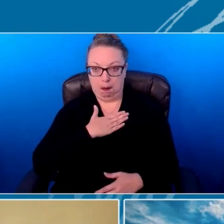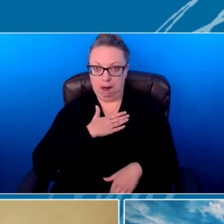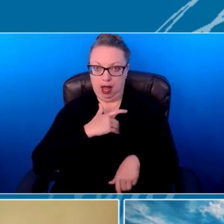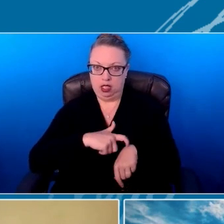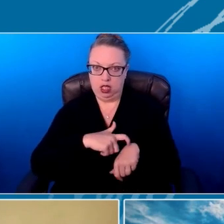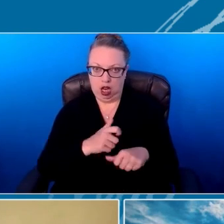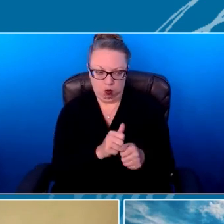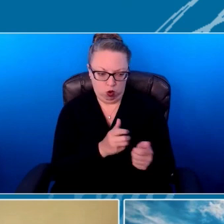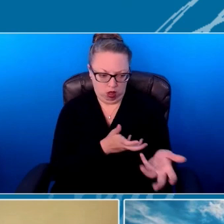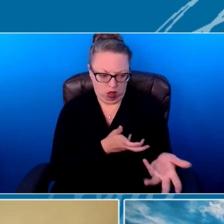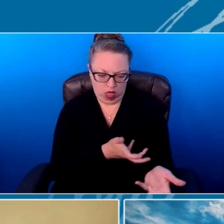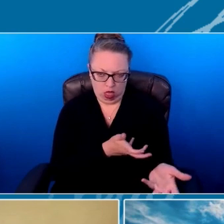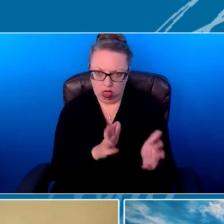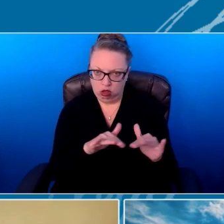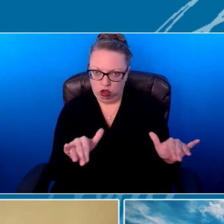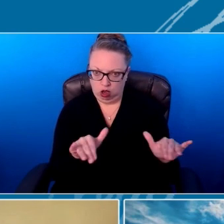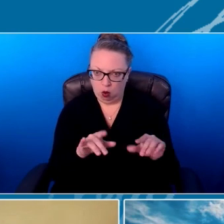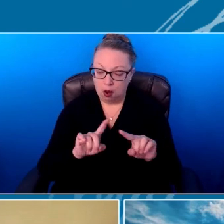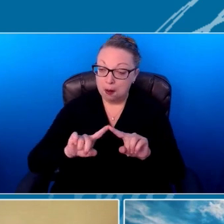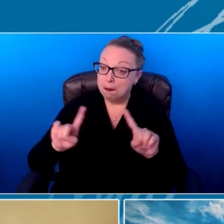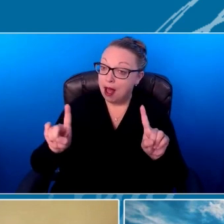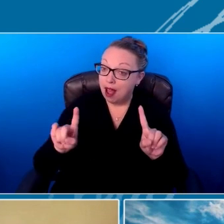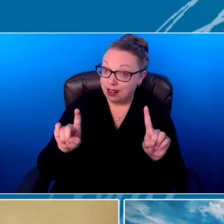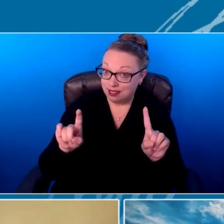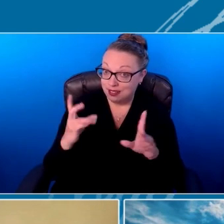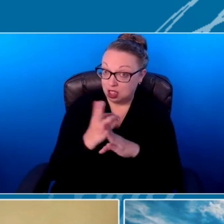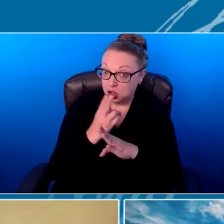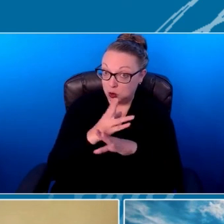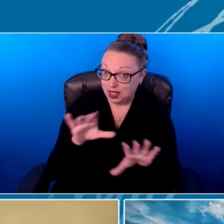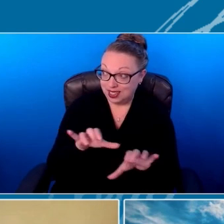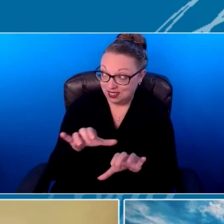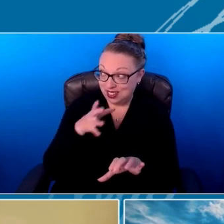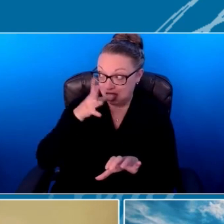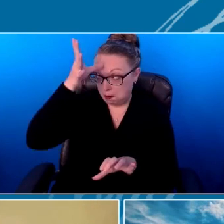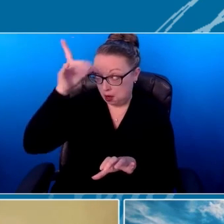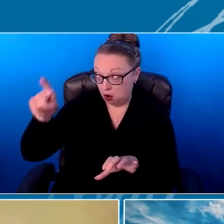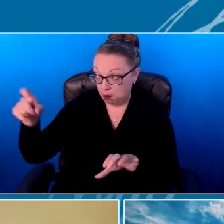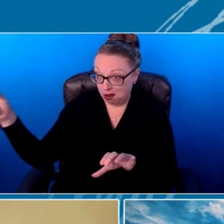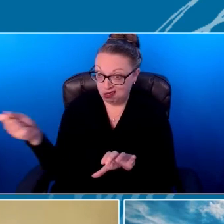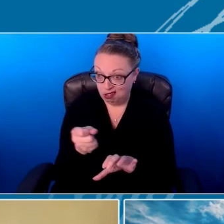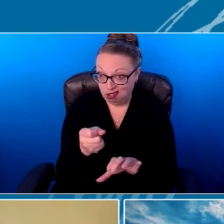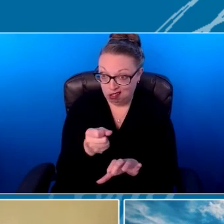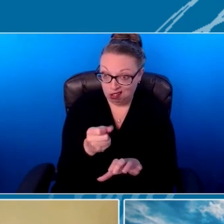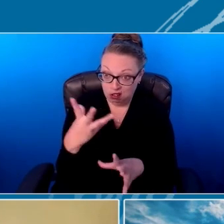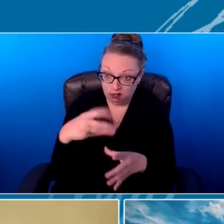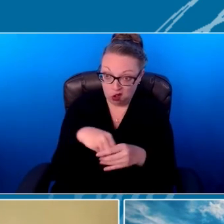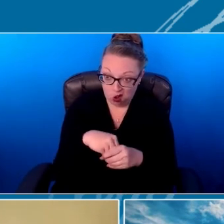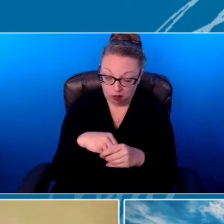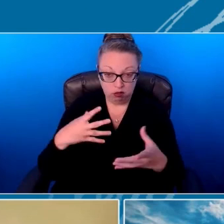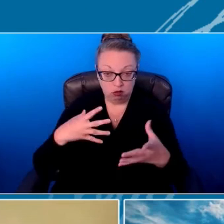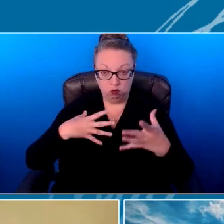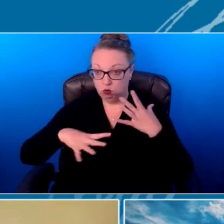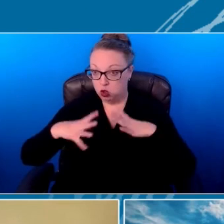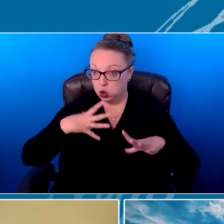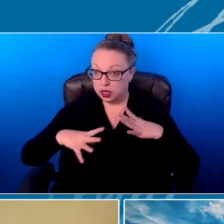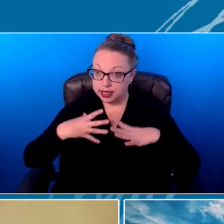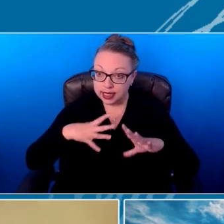But if I use activities that the parent has to be involved in. Dressing time.